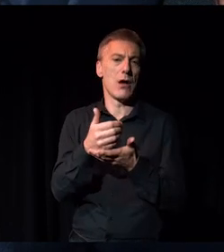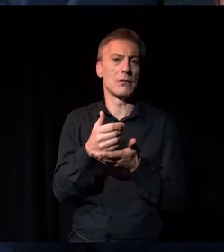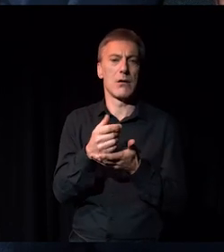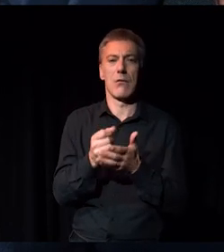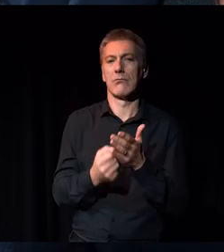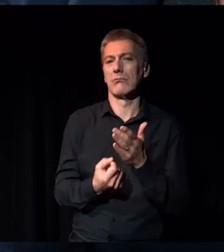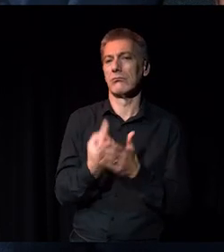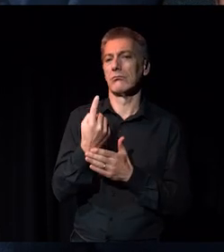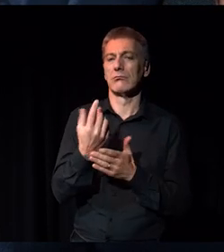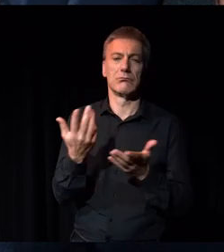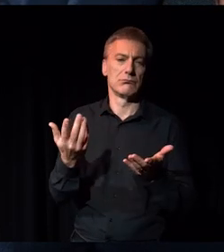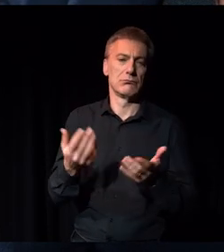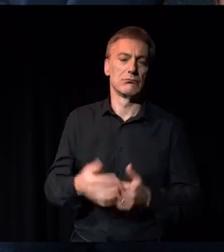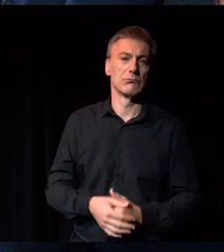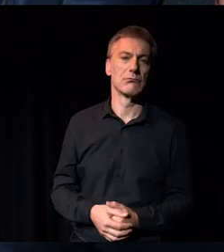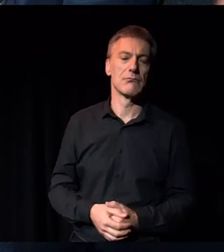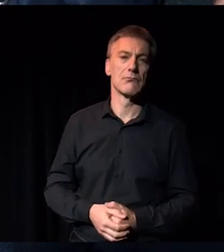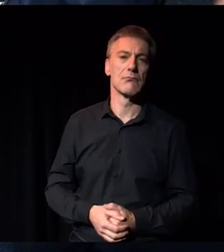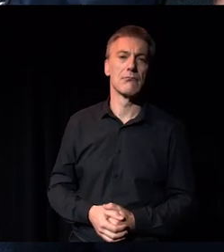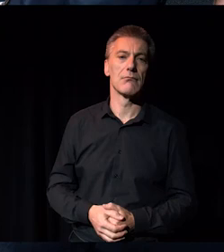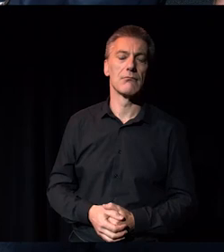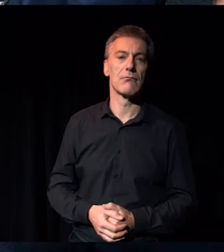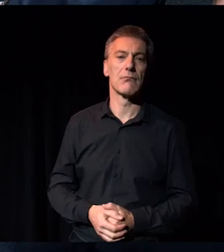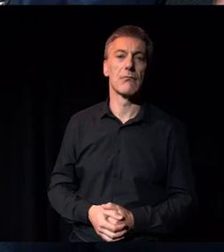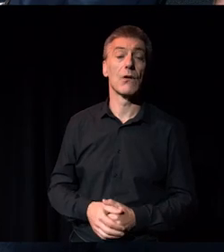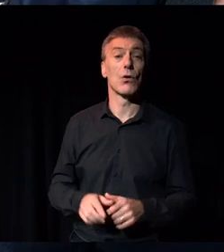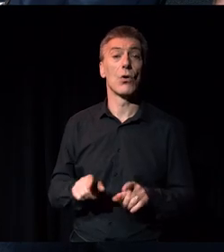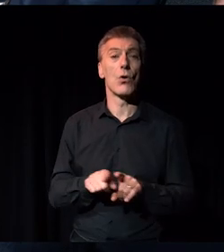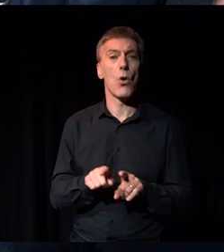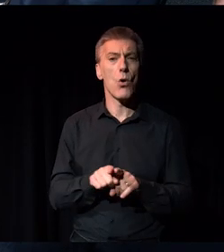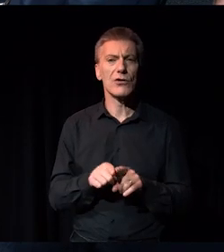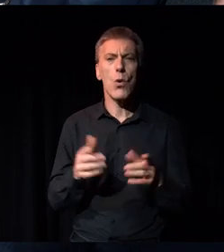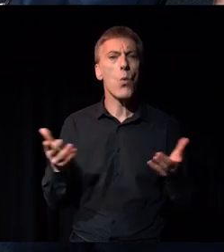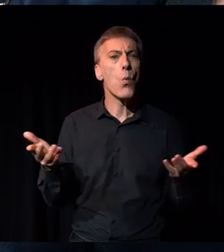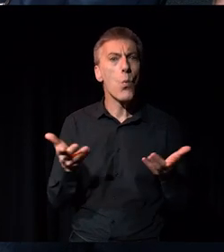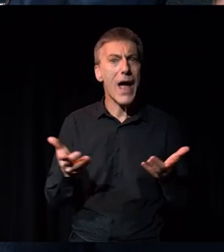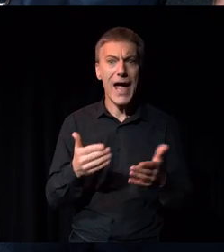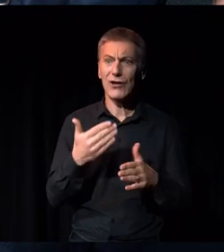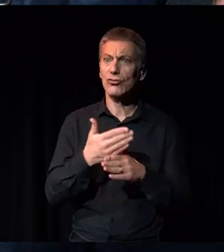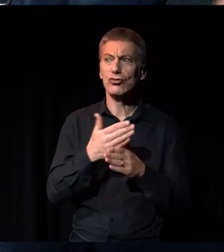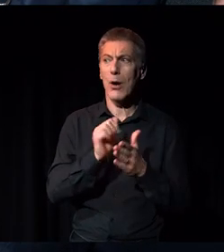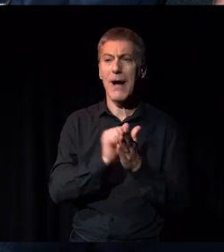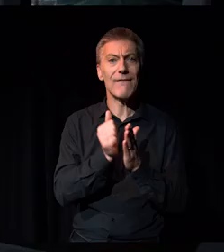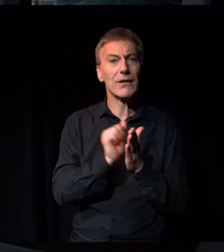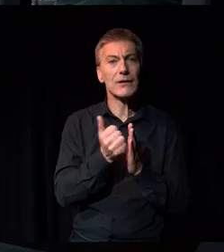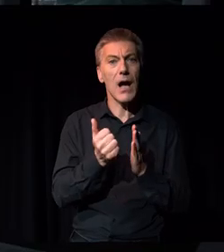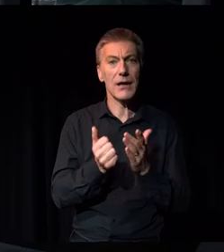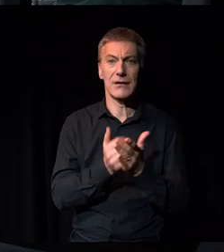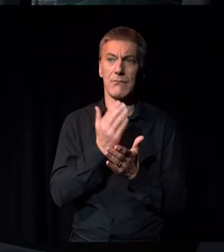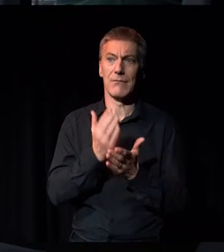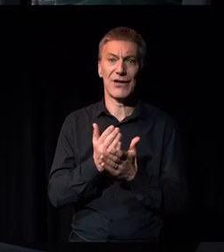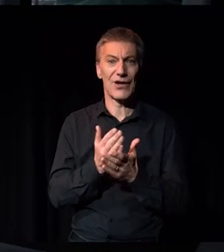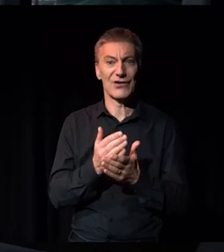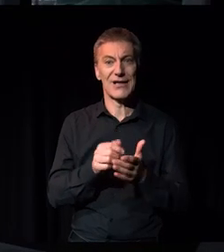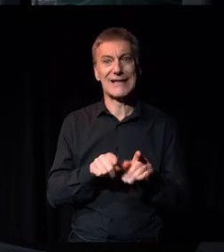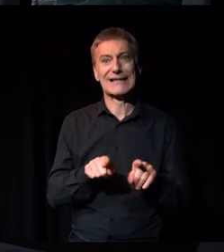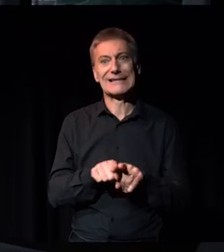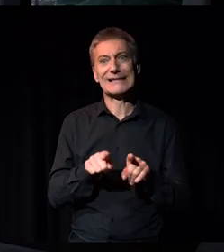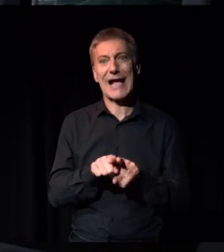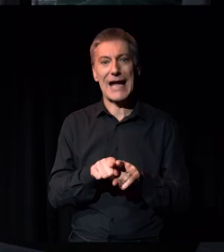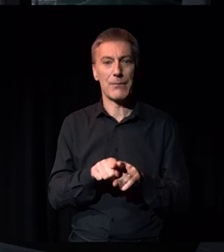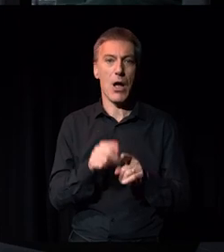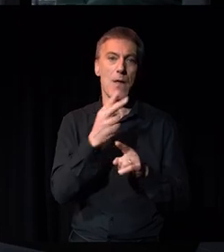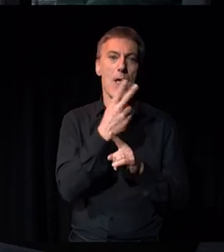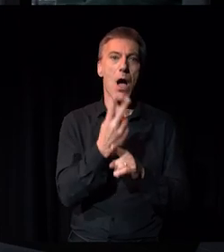of the programme. I think there's also something to be said about where posts are advertised. I think the sector has got really used to advertising posts in sector